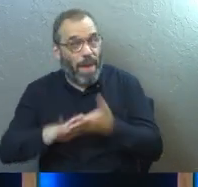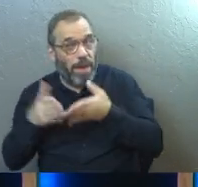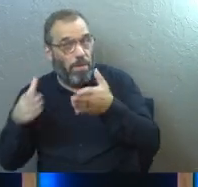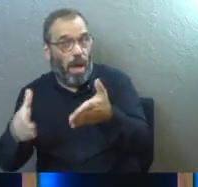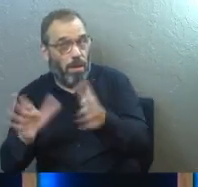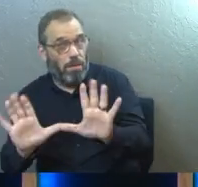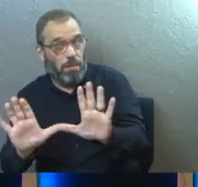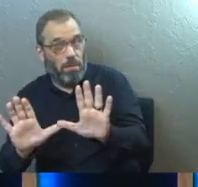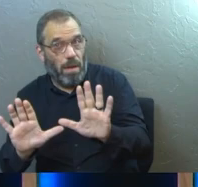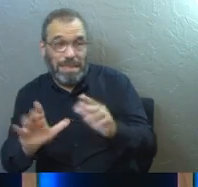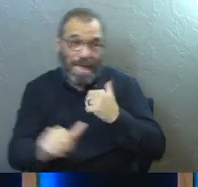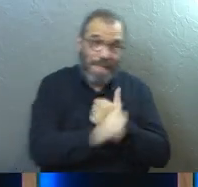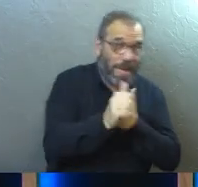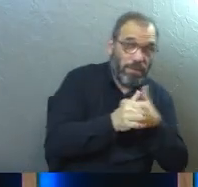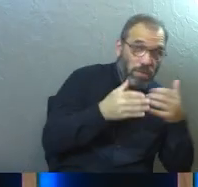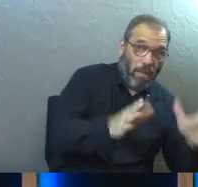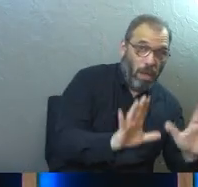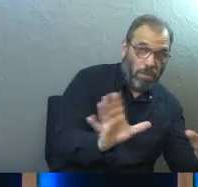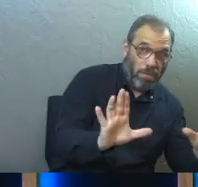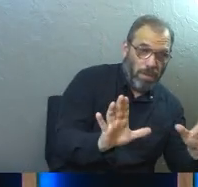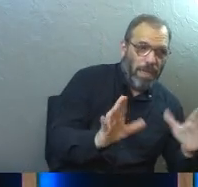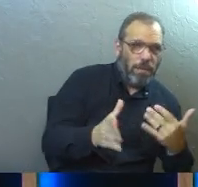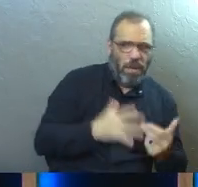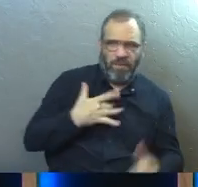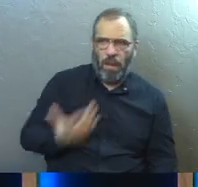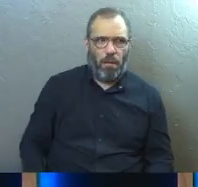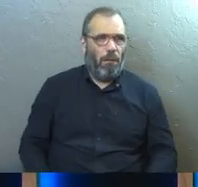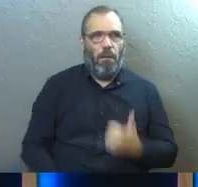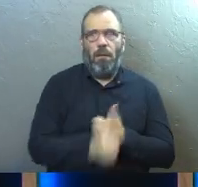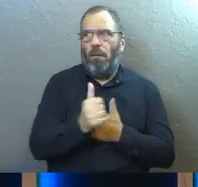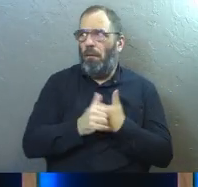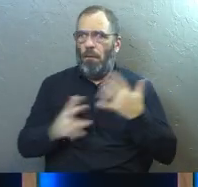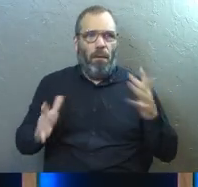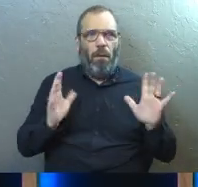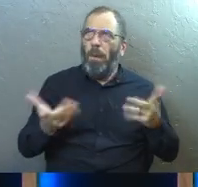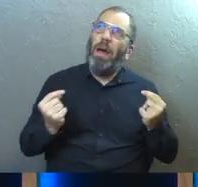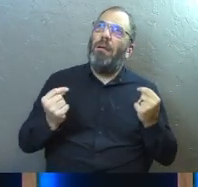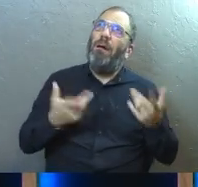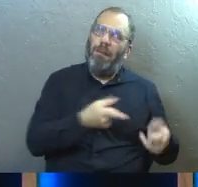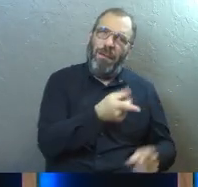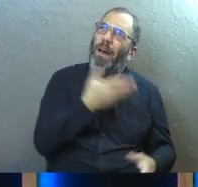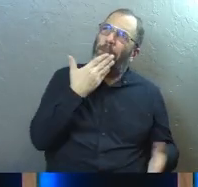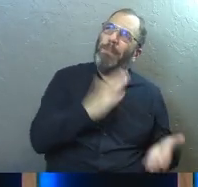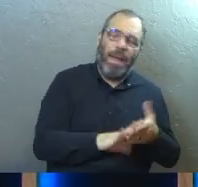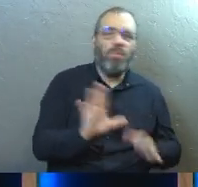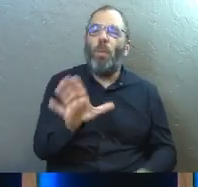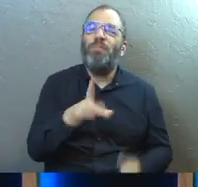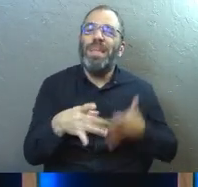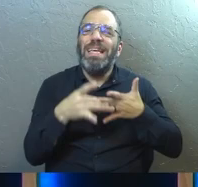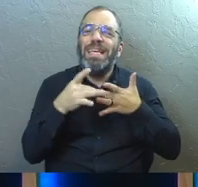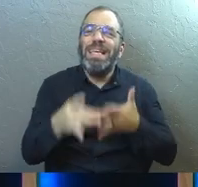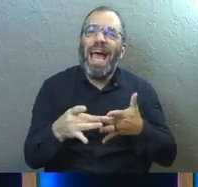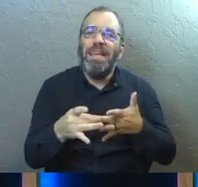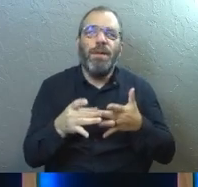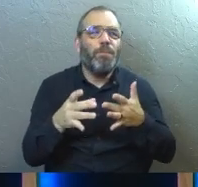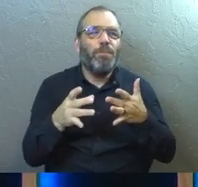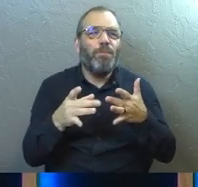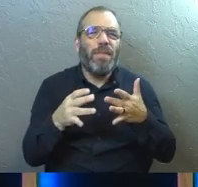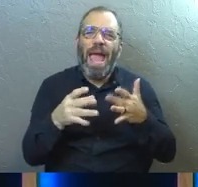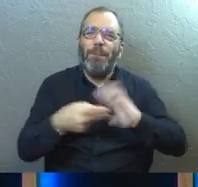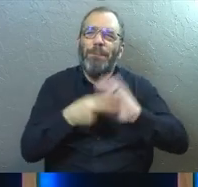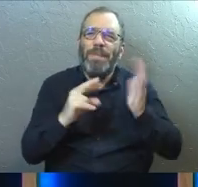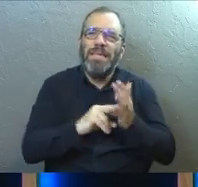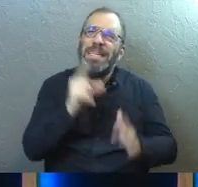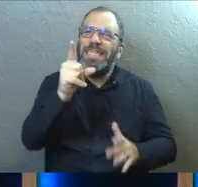paths, not dangerous paths, even though it might feel that way to us at some point. He guides us and what's implied